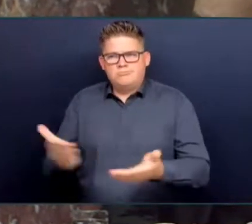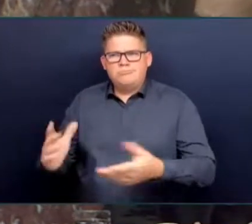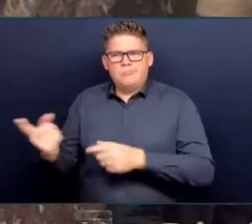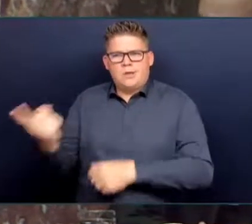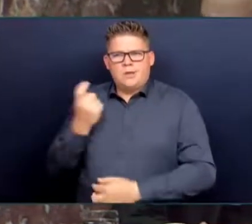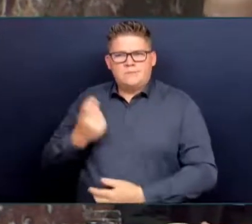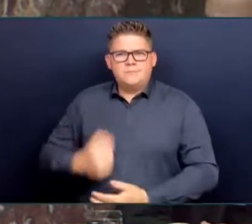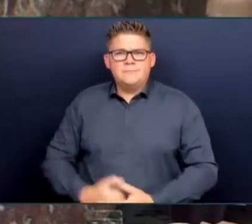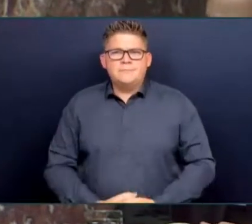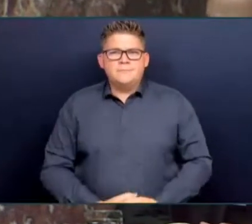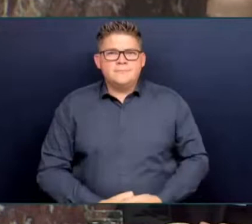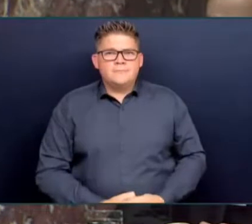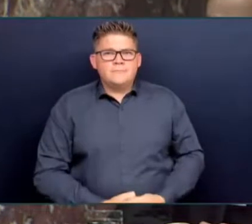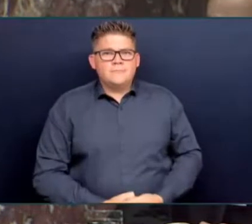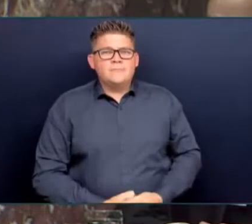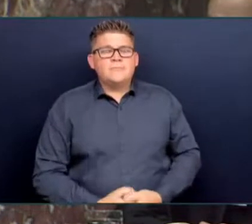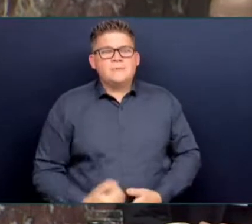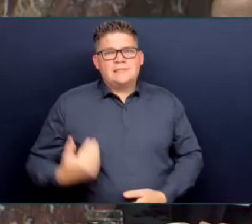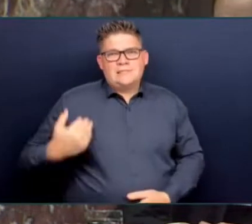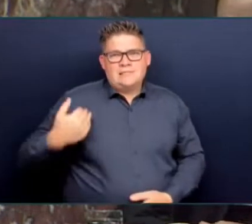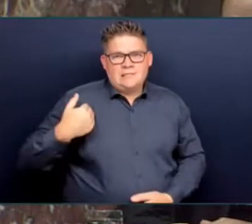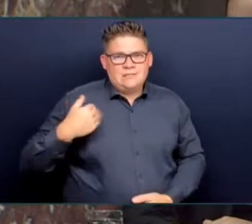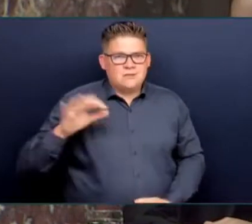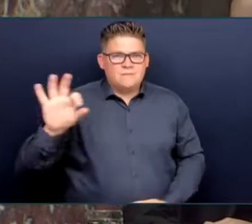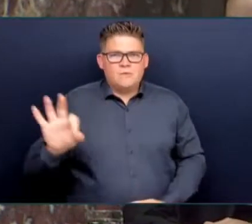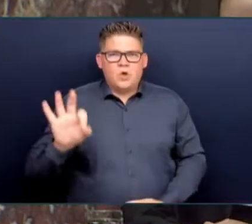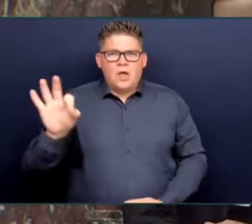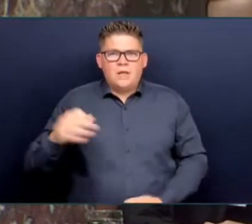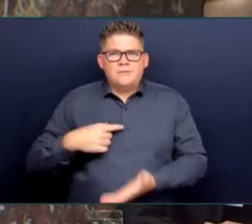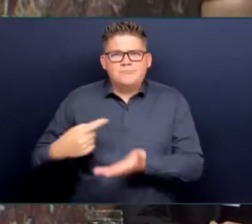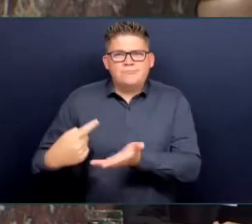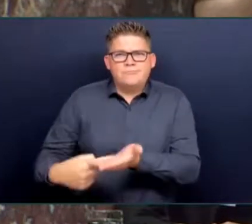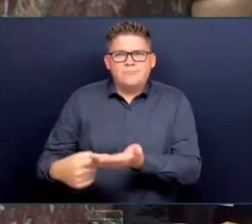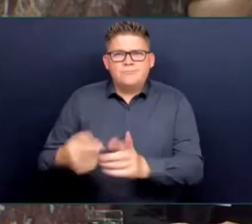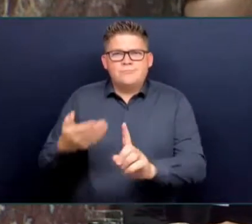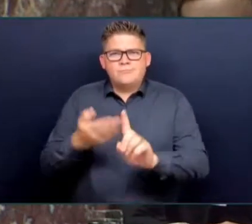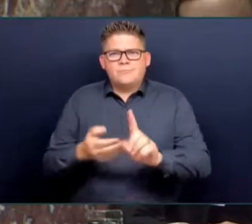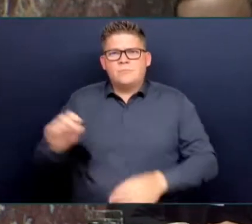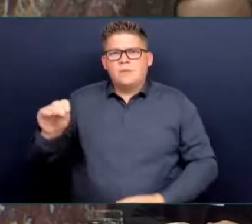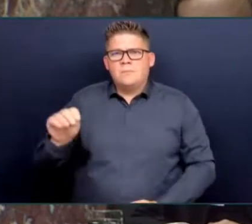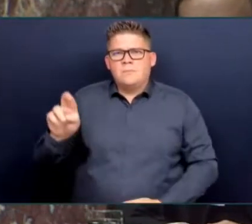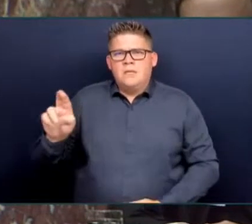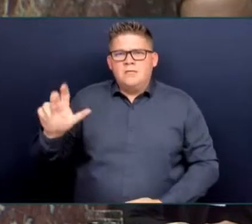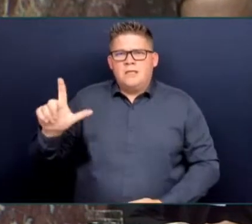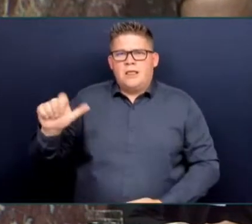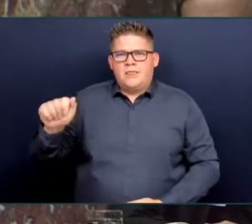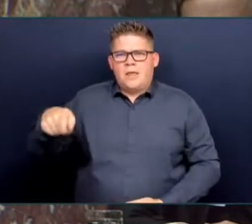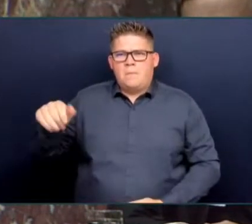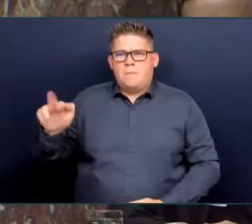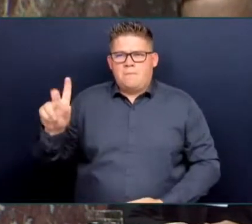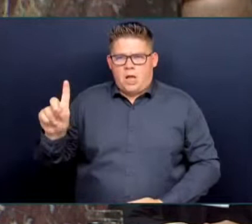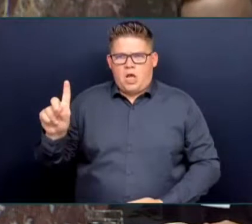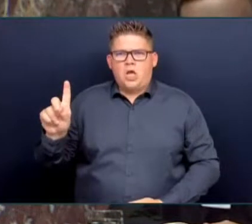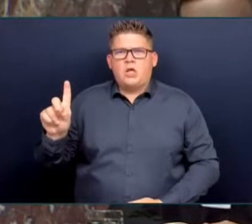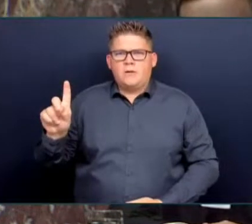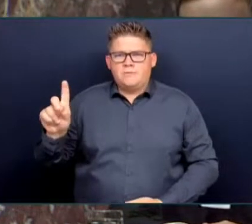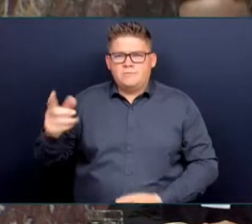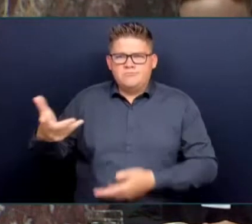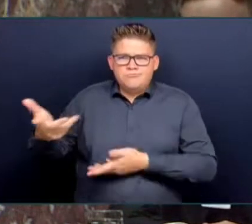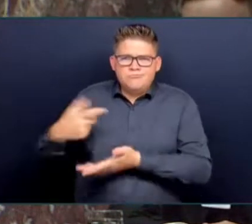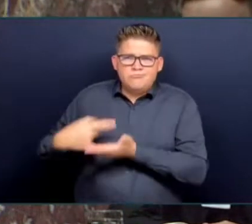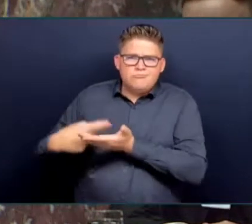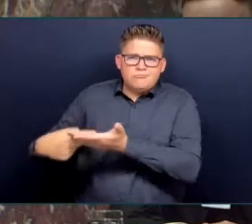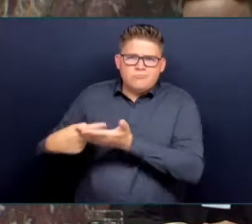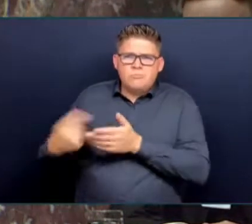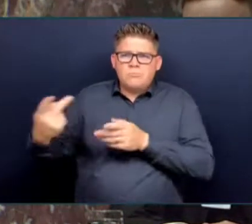speak to Mr. Lepard, and I can confirm that we are very much on the same page. My counterparts in other provinces agree that repeat